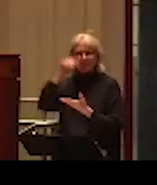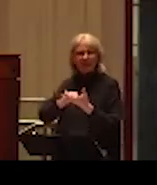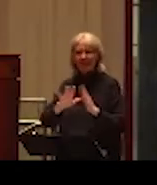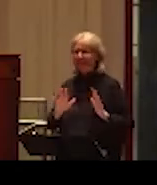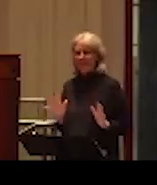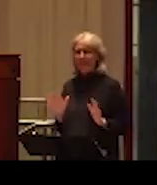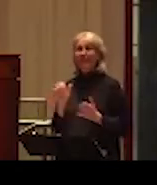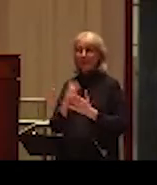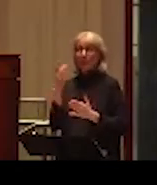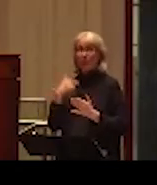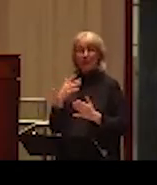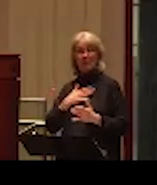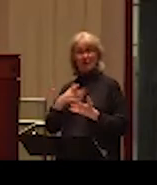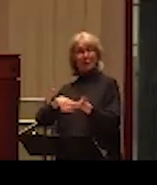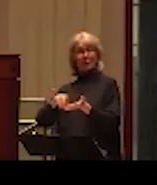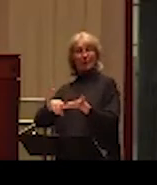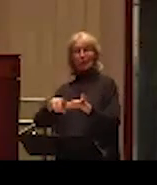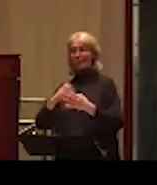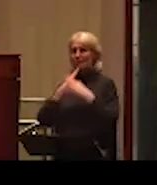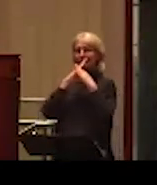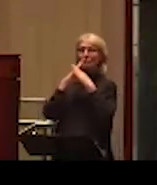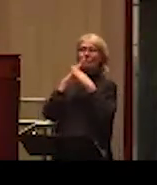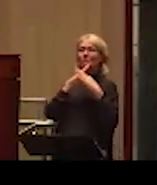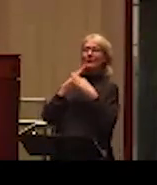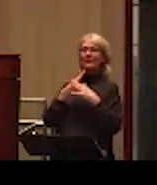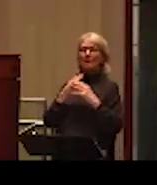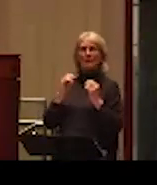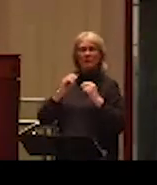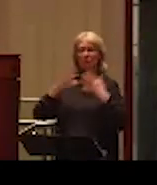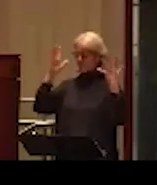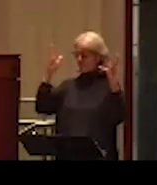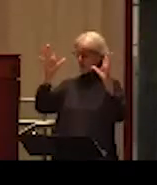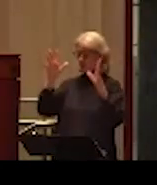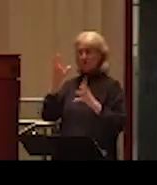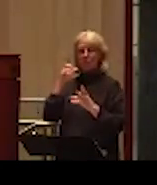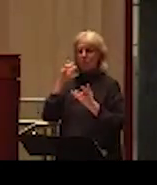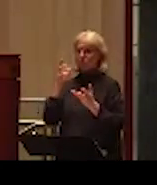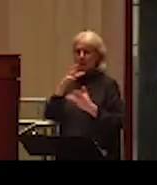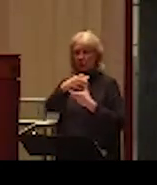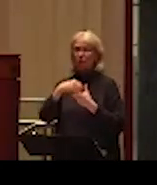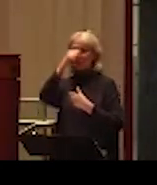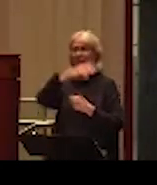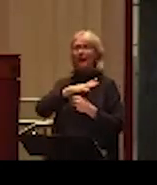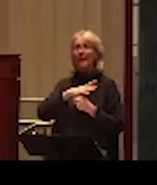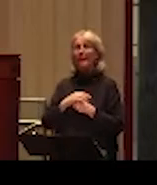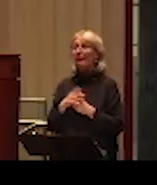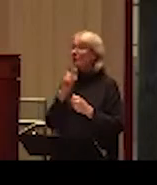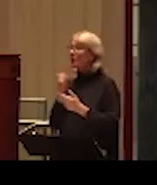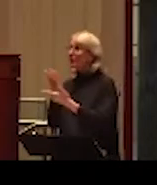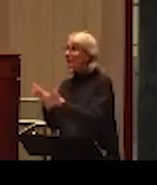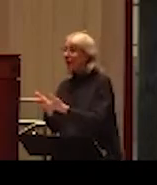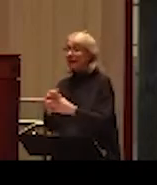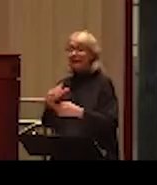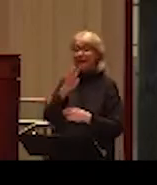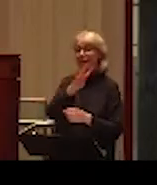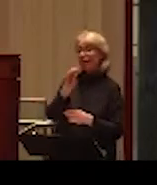area. So this is wrong, because the fact is that about 40 to 50 percent of intimate